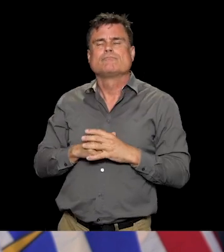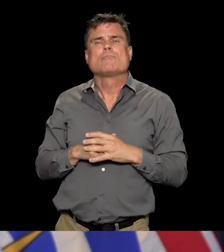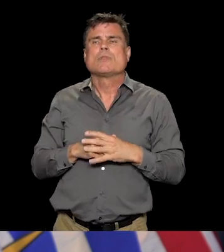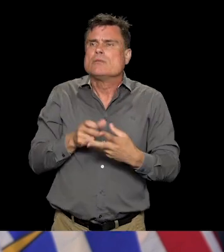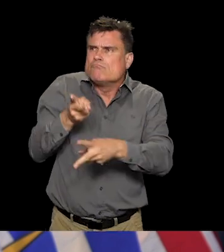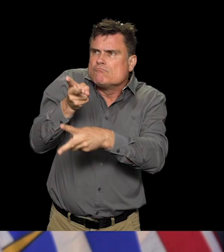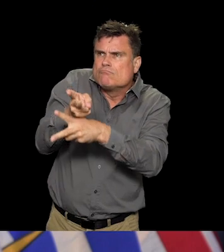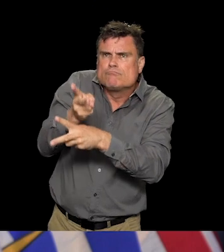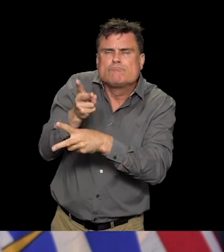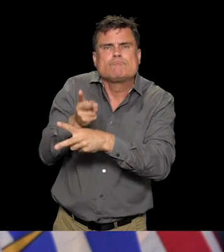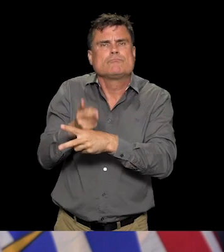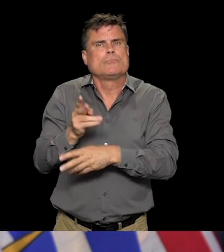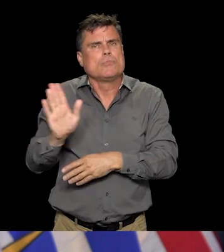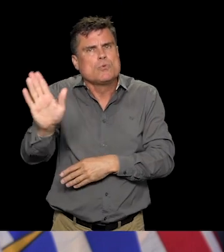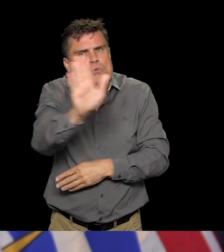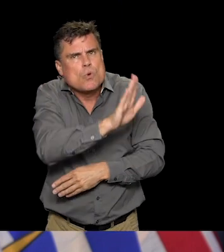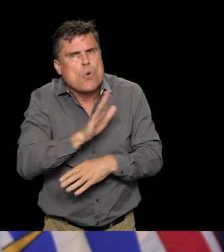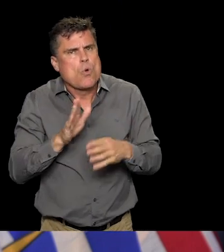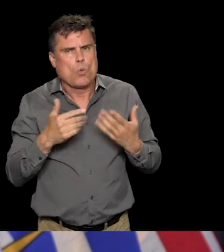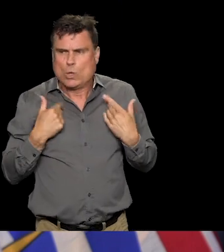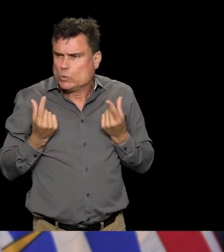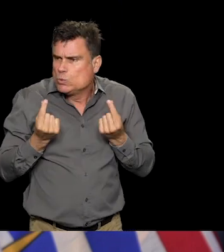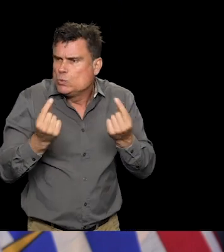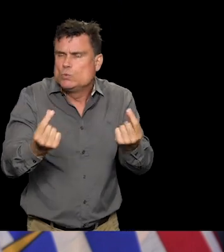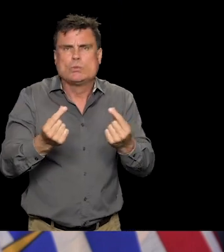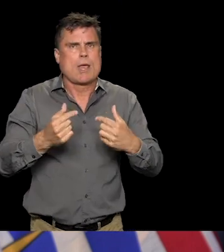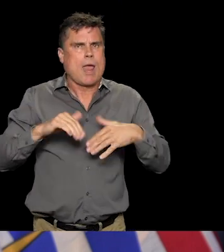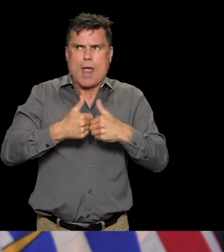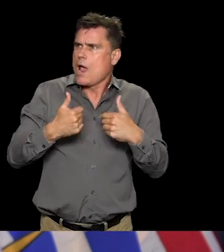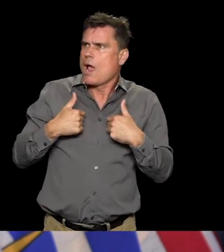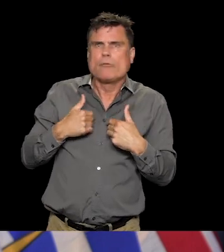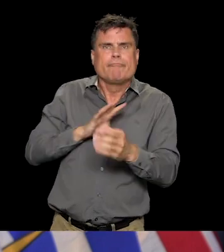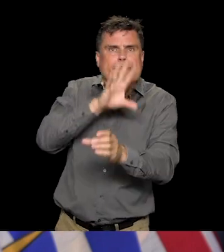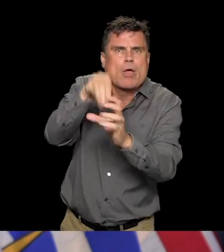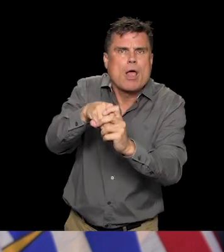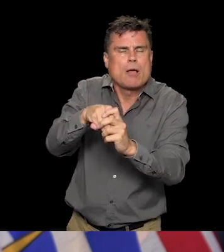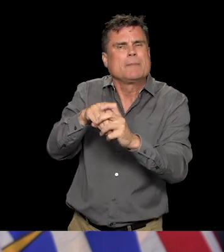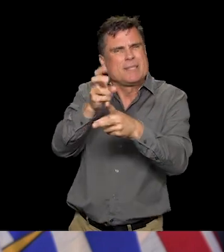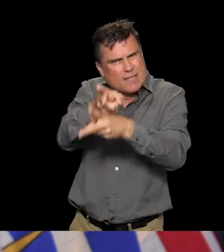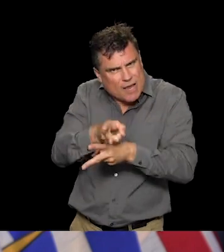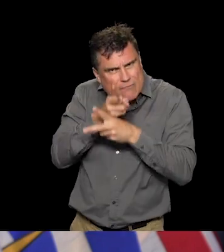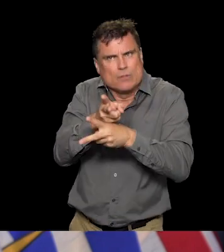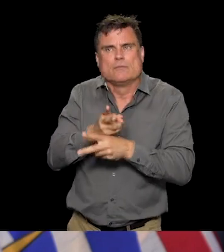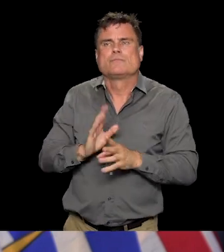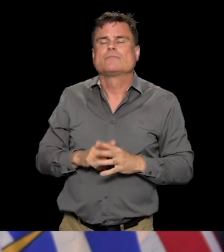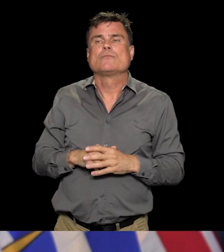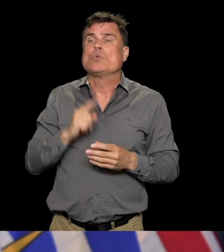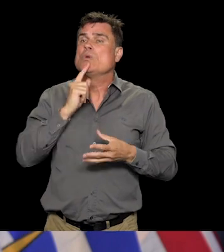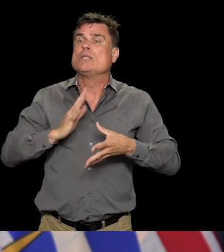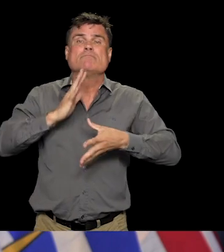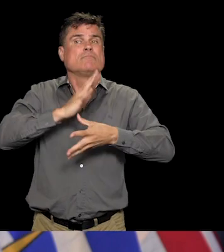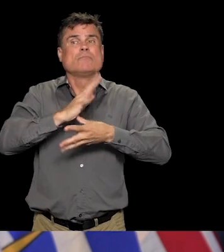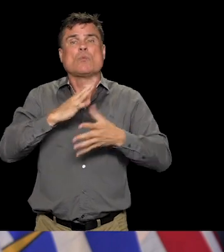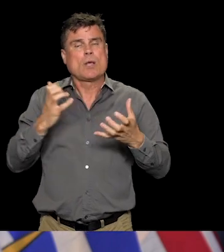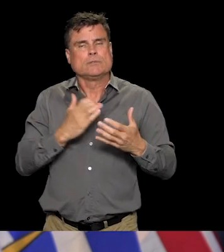have been doing it here in B.C. by being kind to each other, by being calm, and by staying safe.